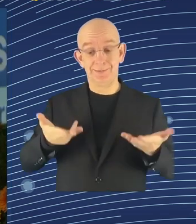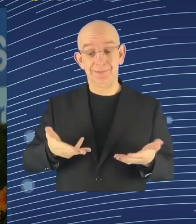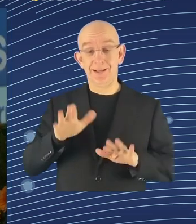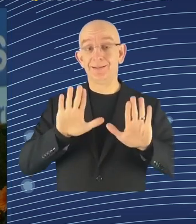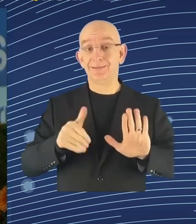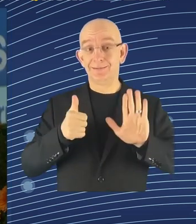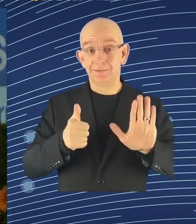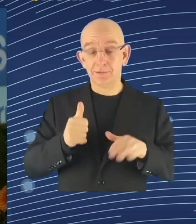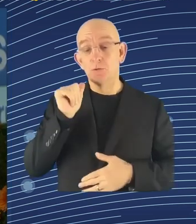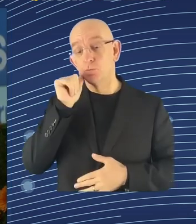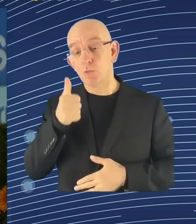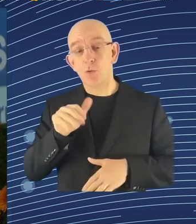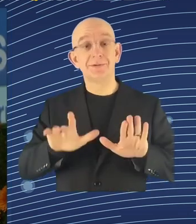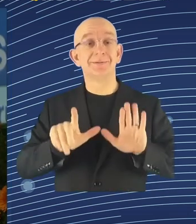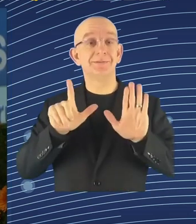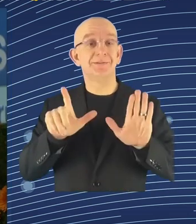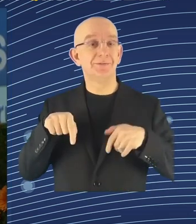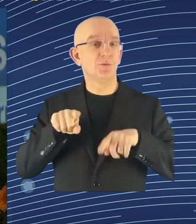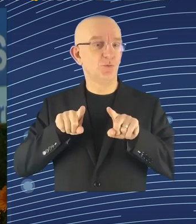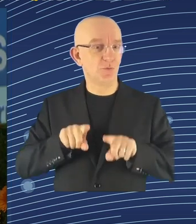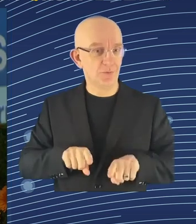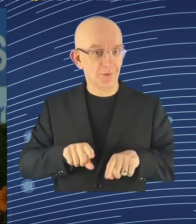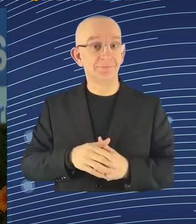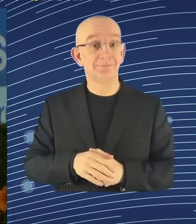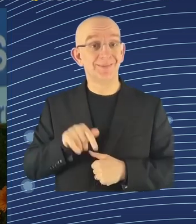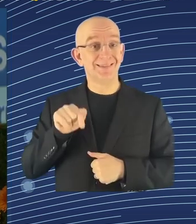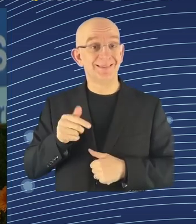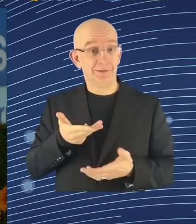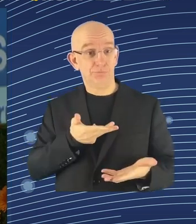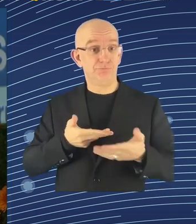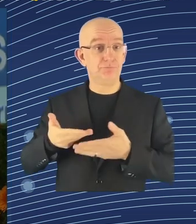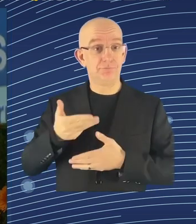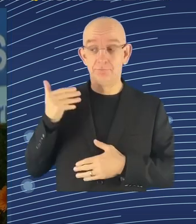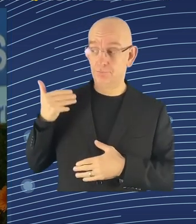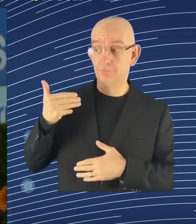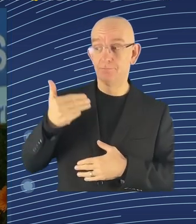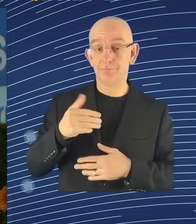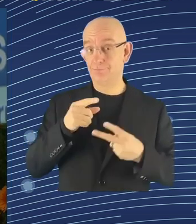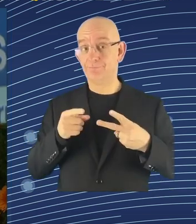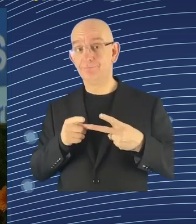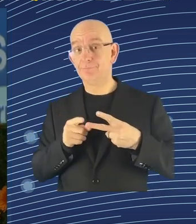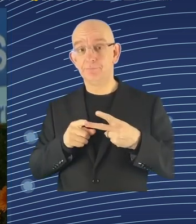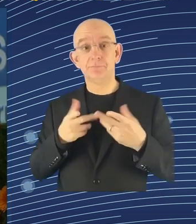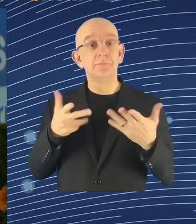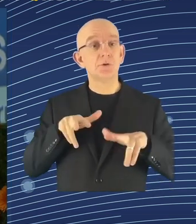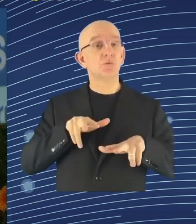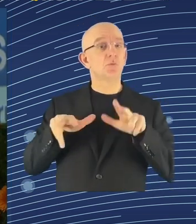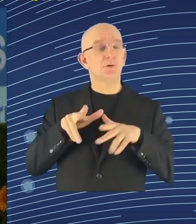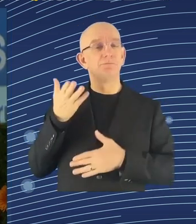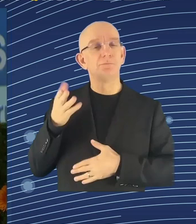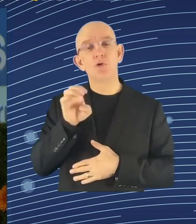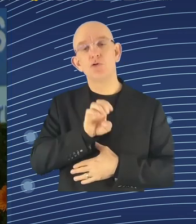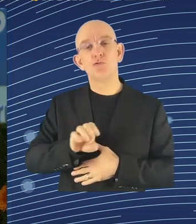Commission's Director General for Employment, Social Affairs, and Inclusion, and focuses on AI and the world of work.